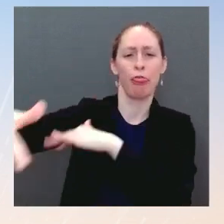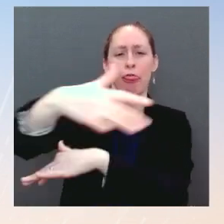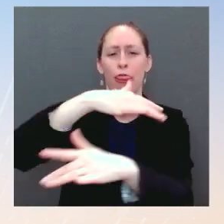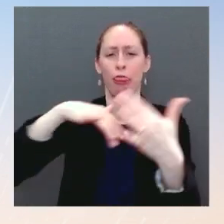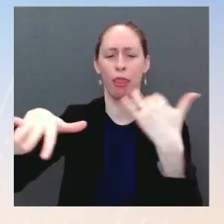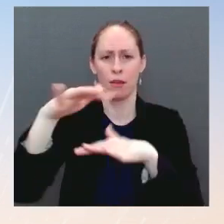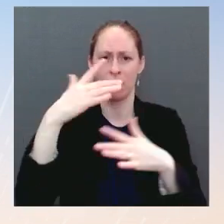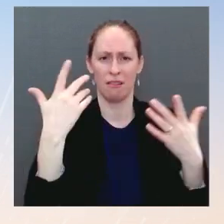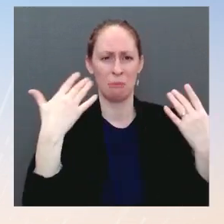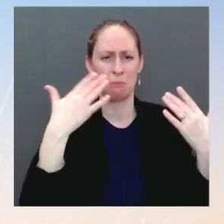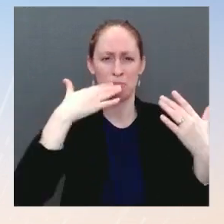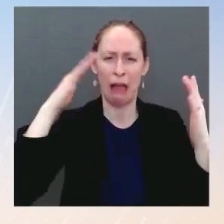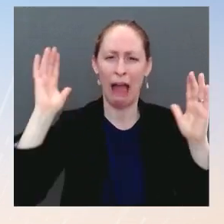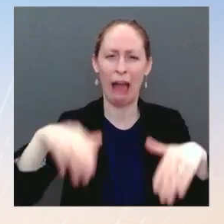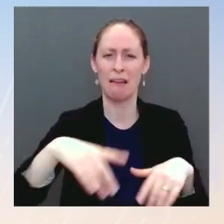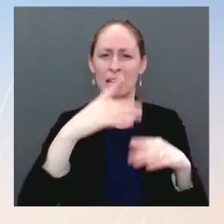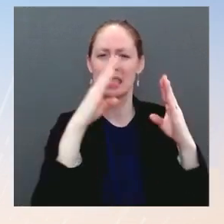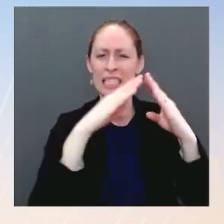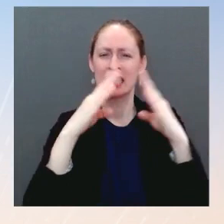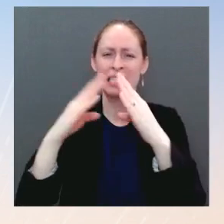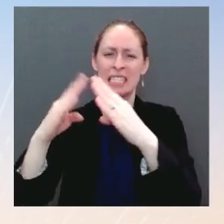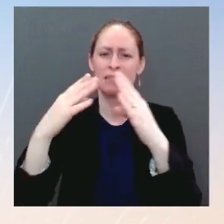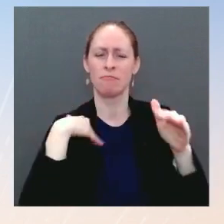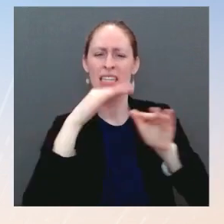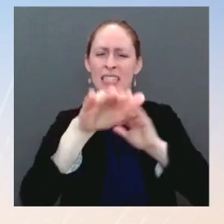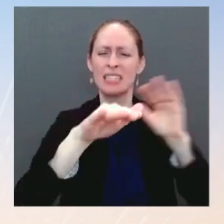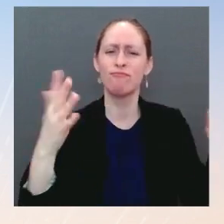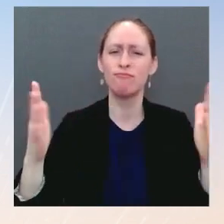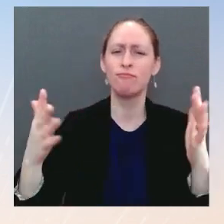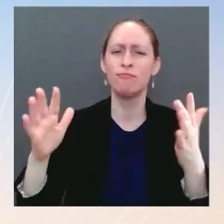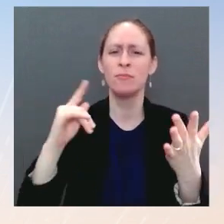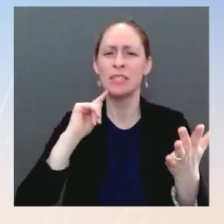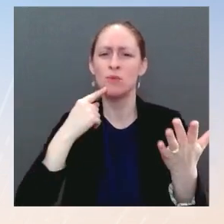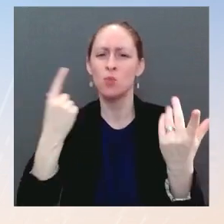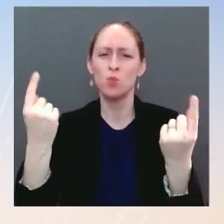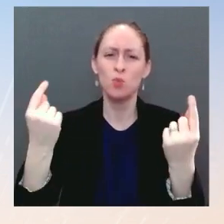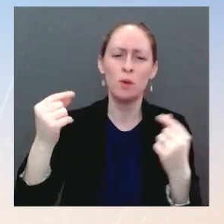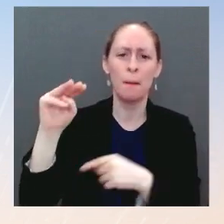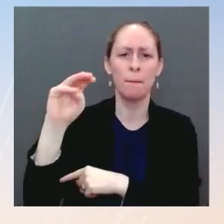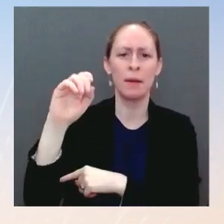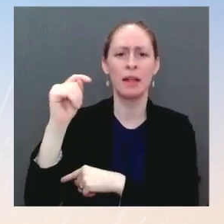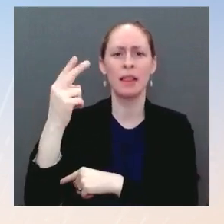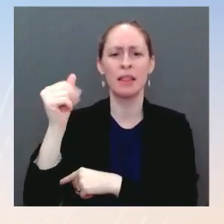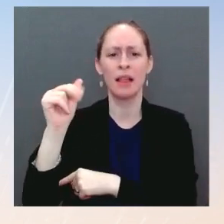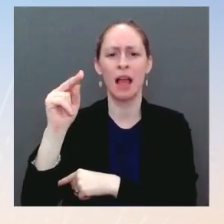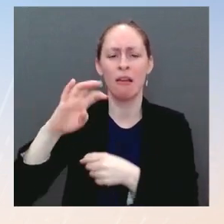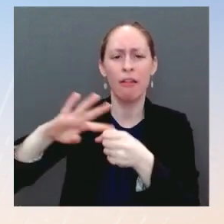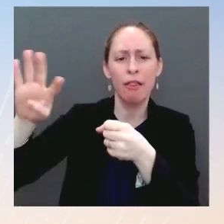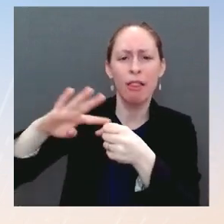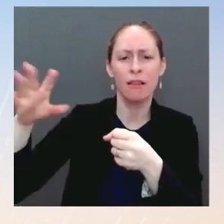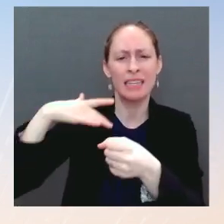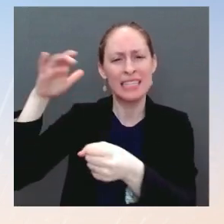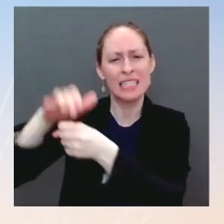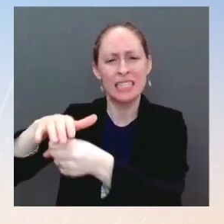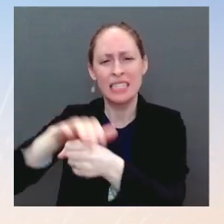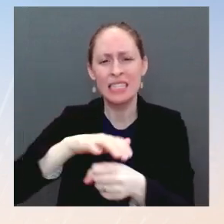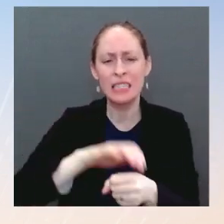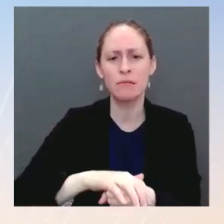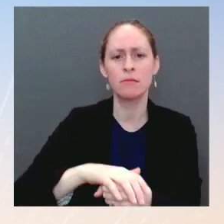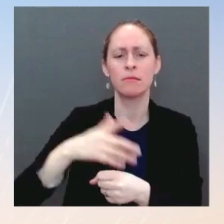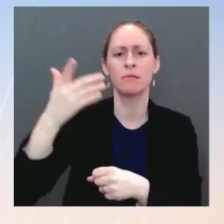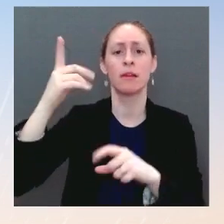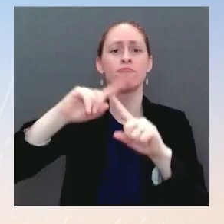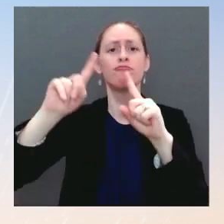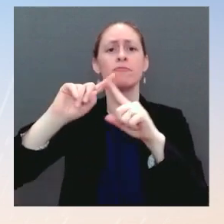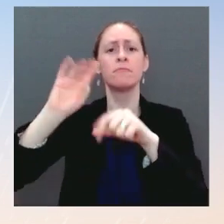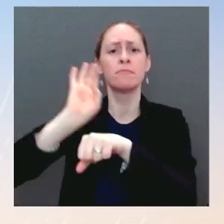This summer, we stood with autoworkers and America's big car manufacturers to rail out plans to boost electric vehicles. We put America on track for one of every two cars